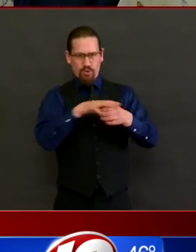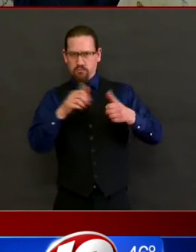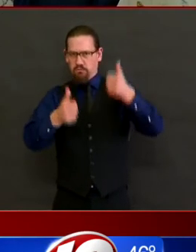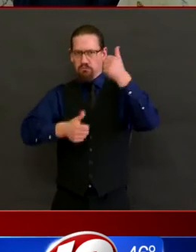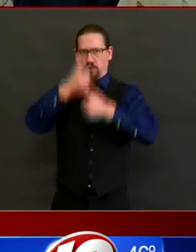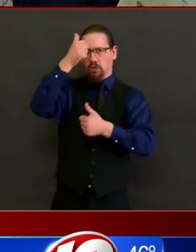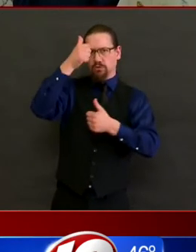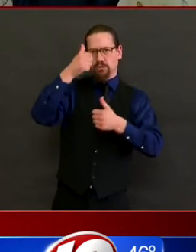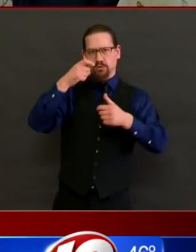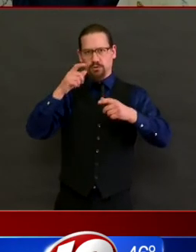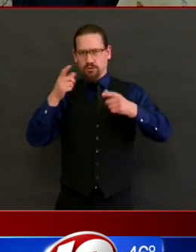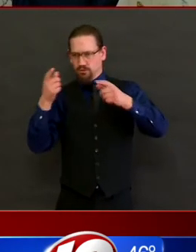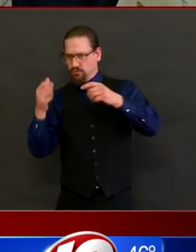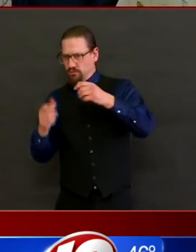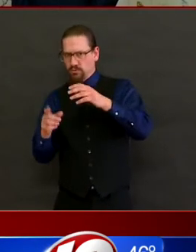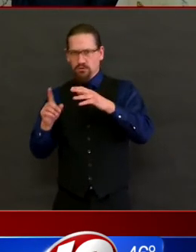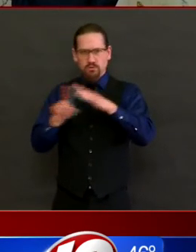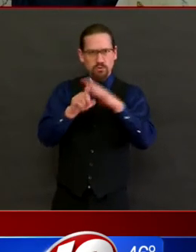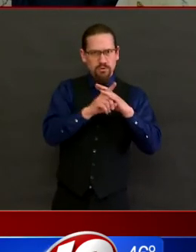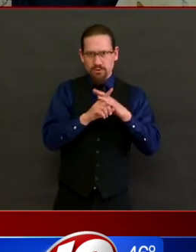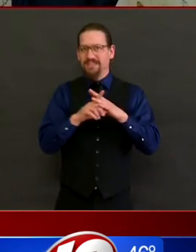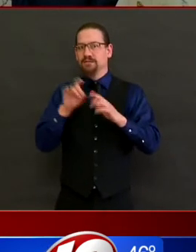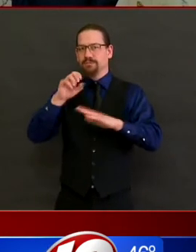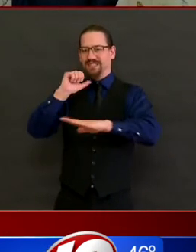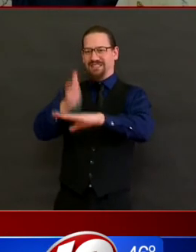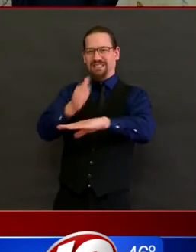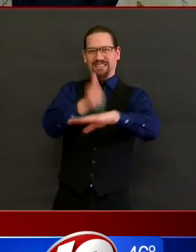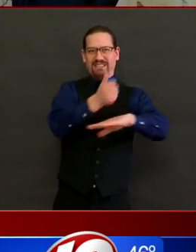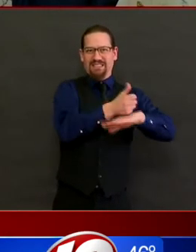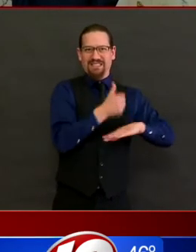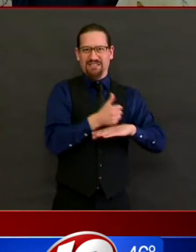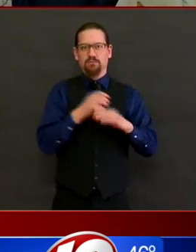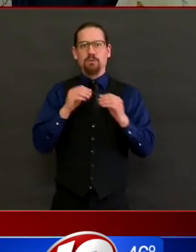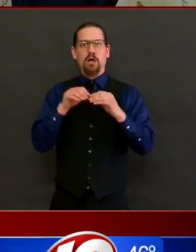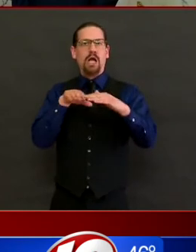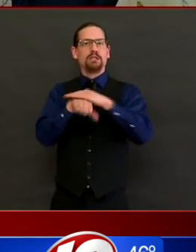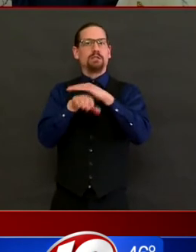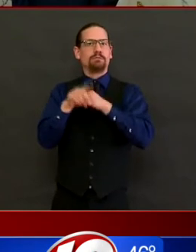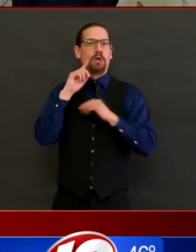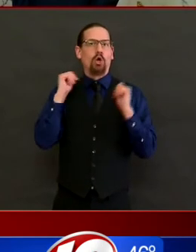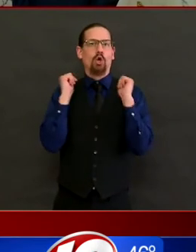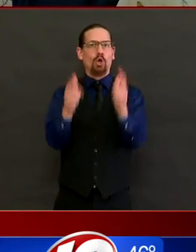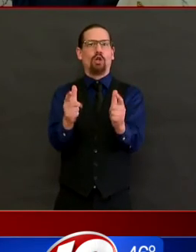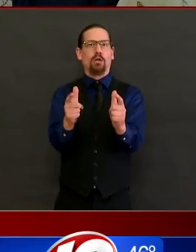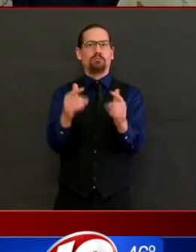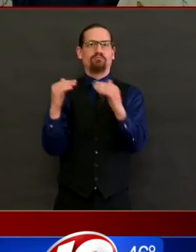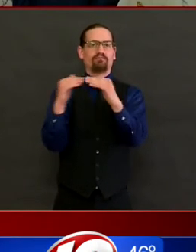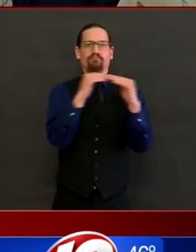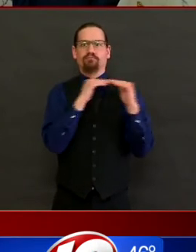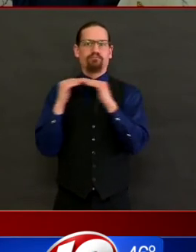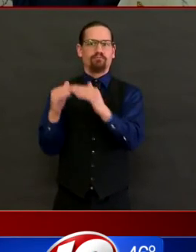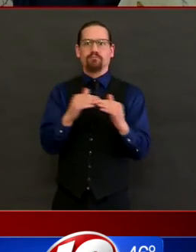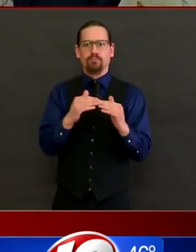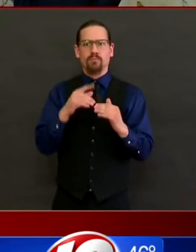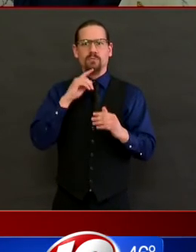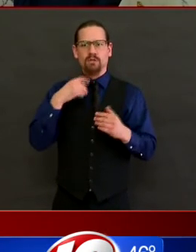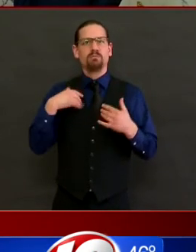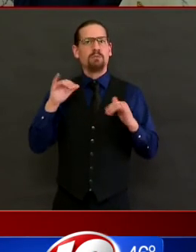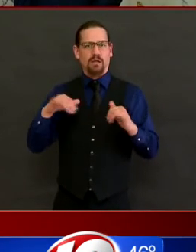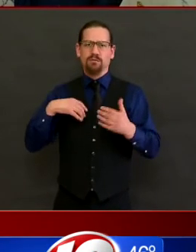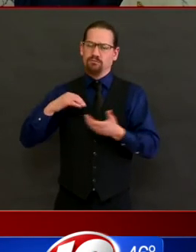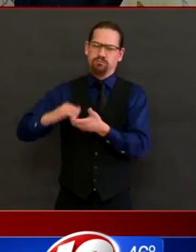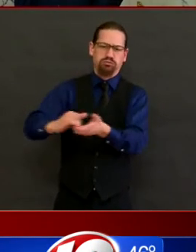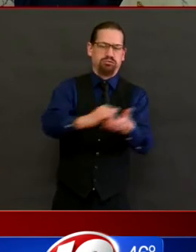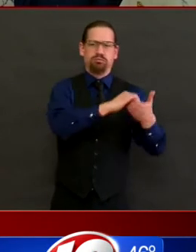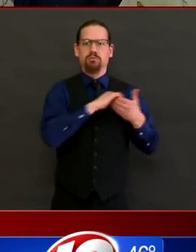all of which we know contribute to why we are seeing higher rates of COVID-19 in some of our racial